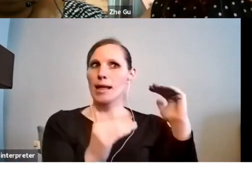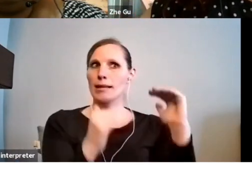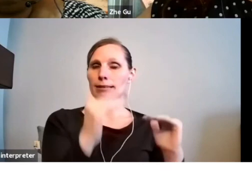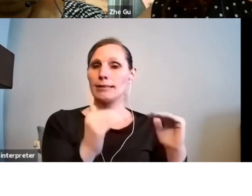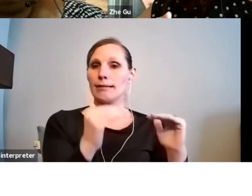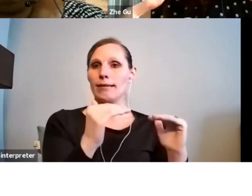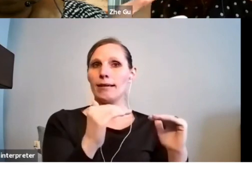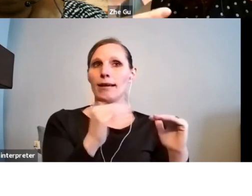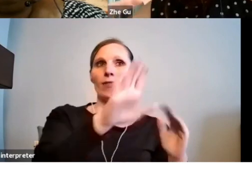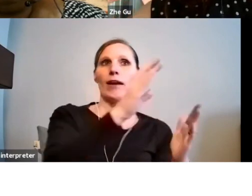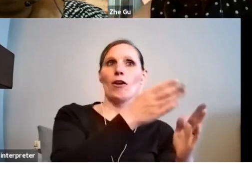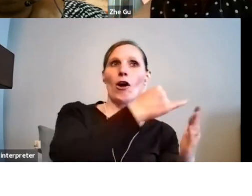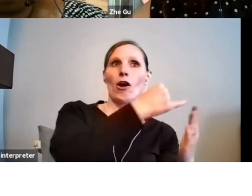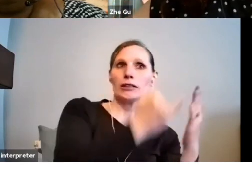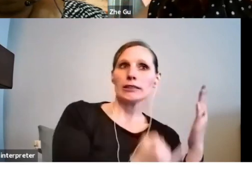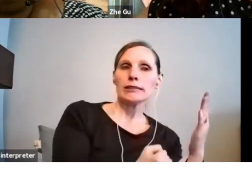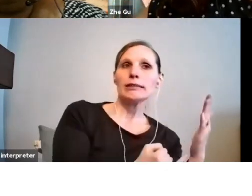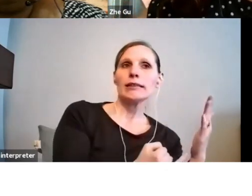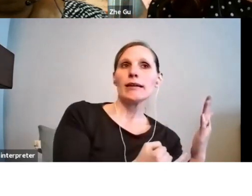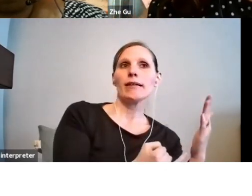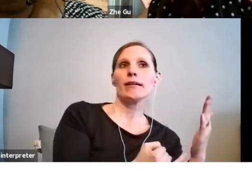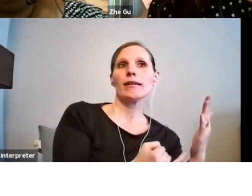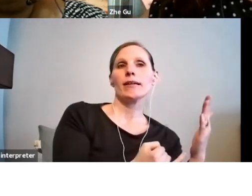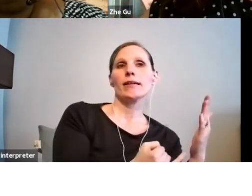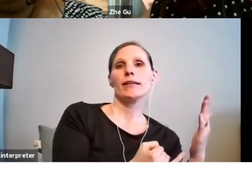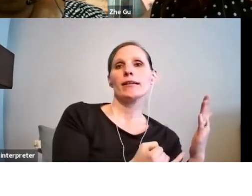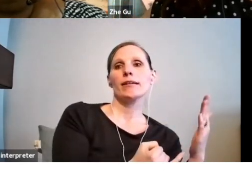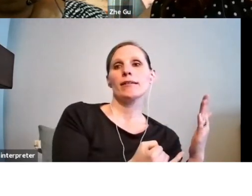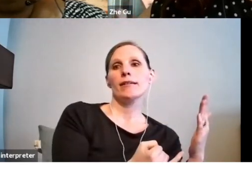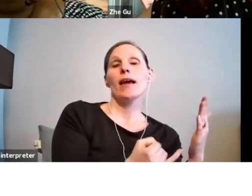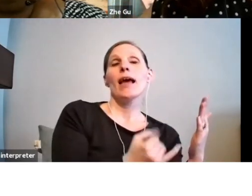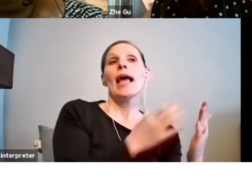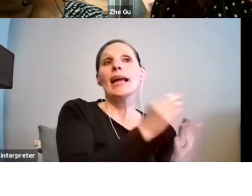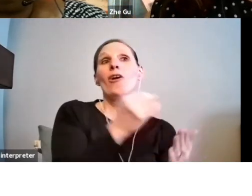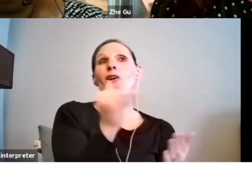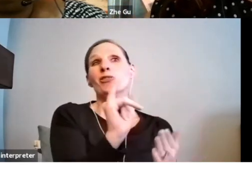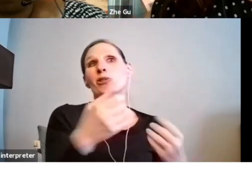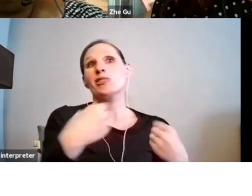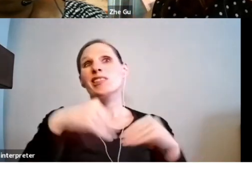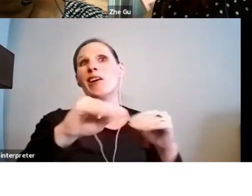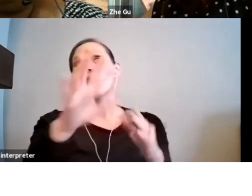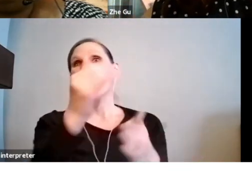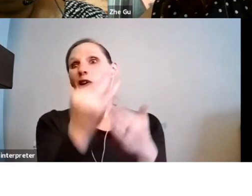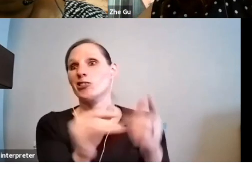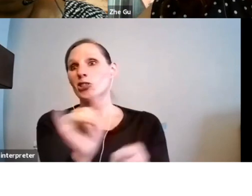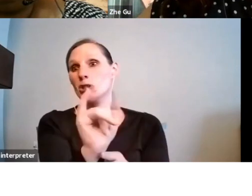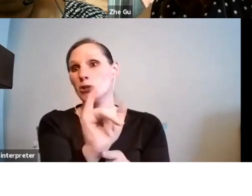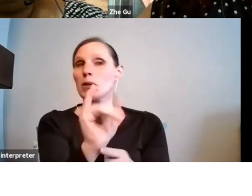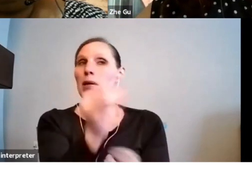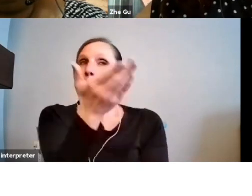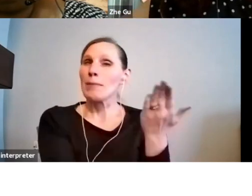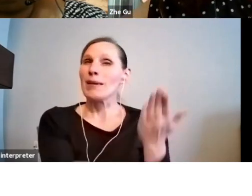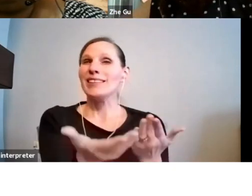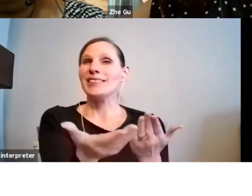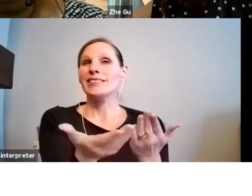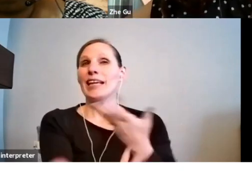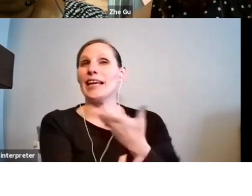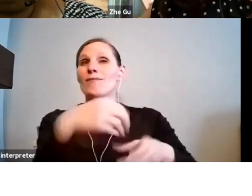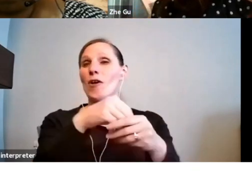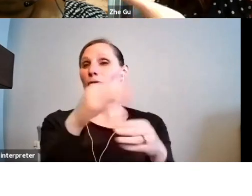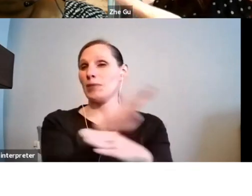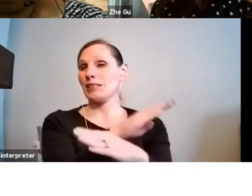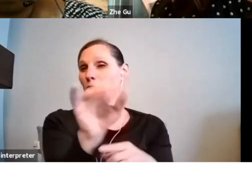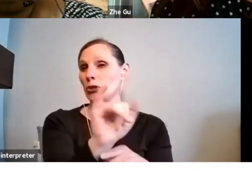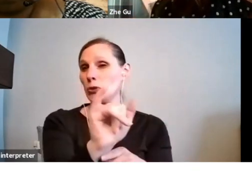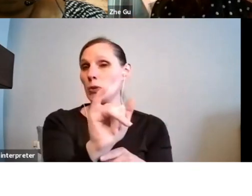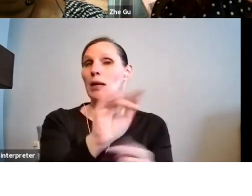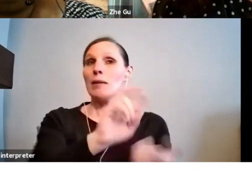practice may have a commercial aspect to it in that the work you make may have a